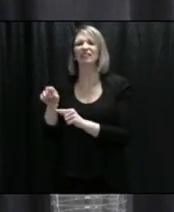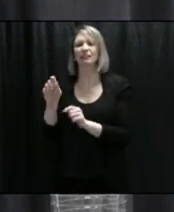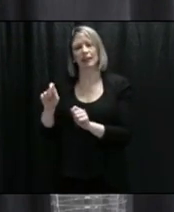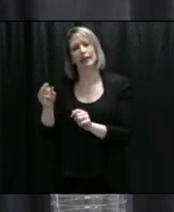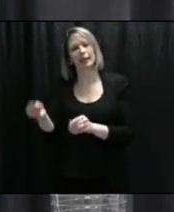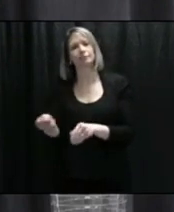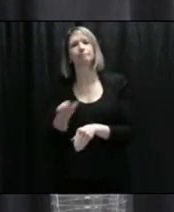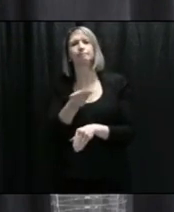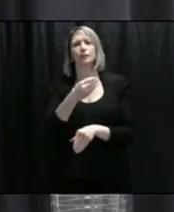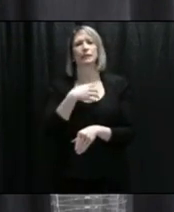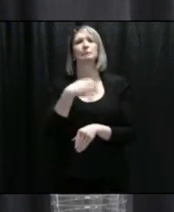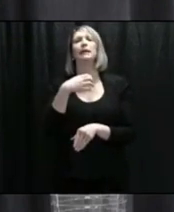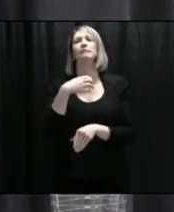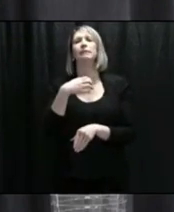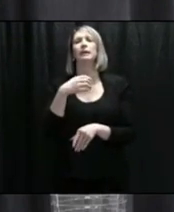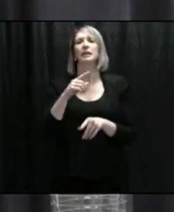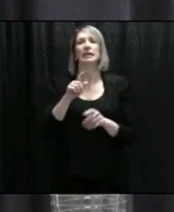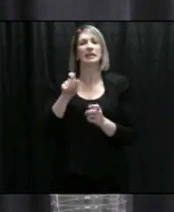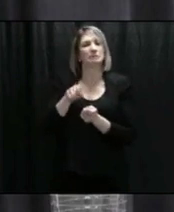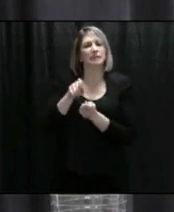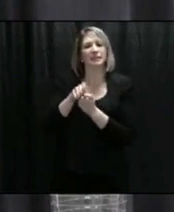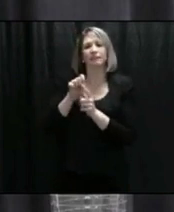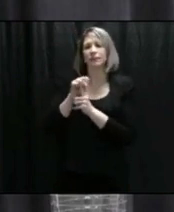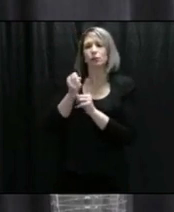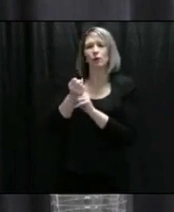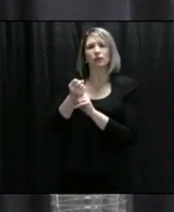specific issues related to the Waterford.